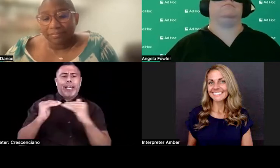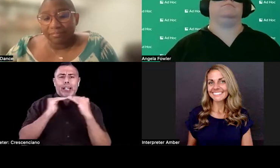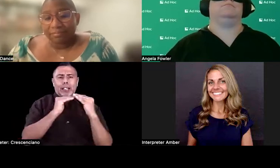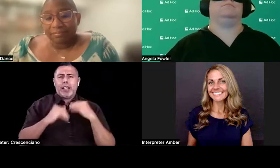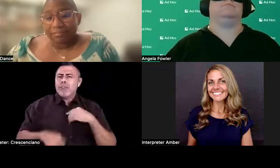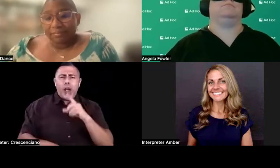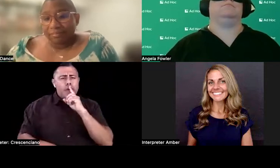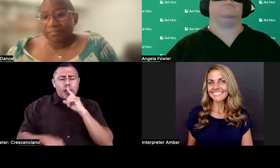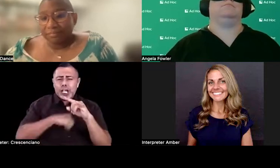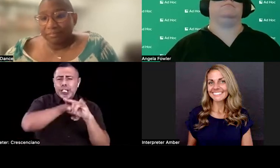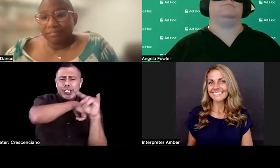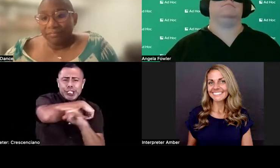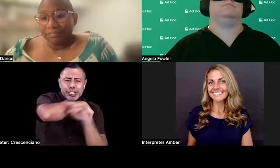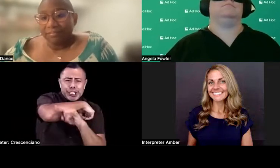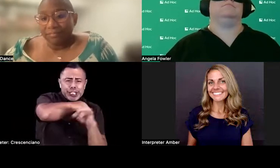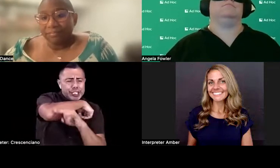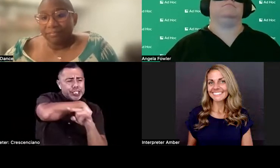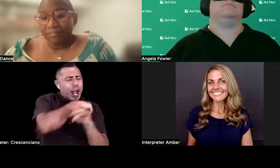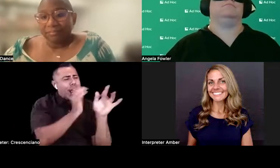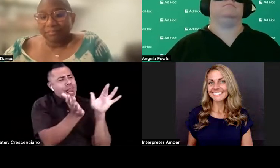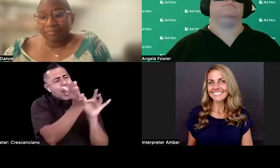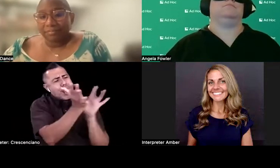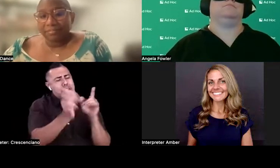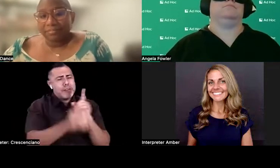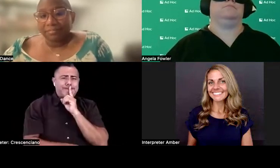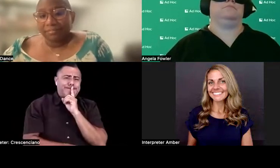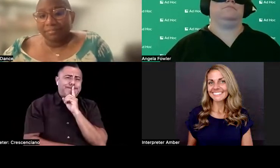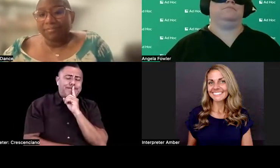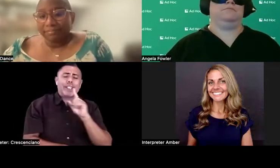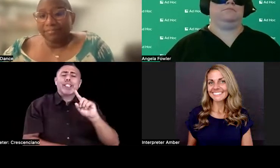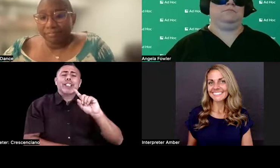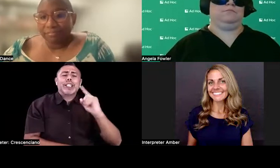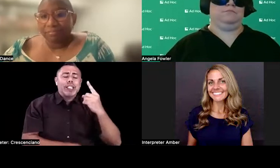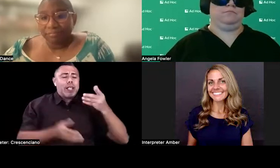a way to level the playing field. Like Ryan said, to just do your job.